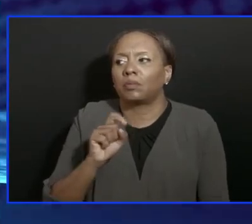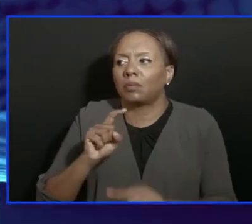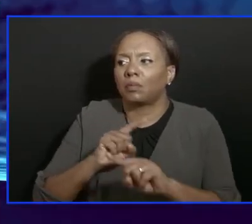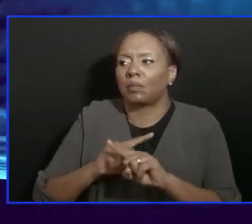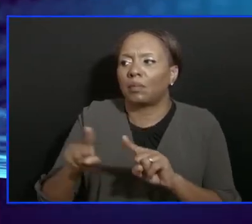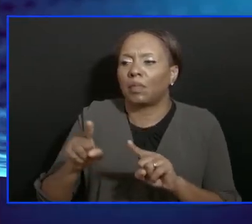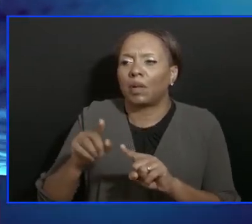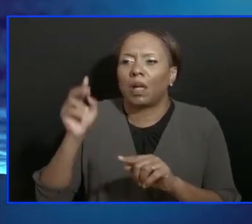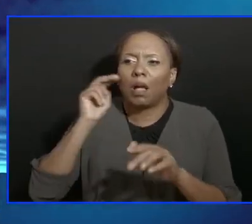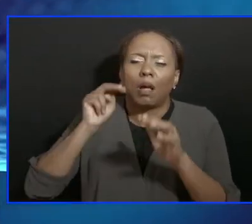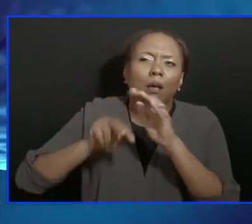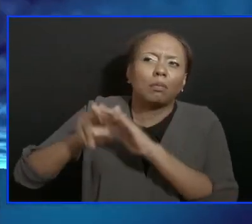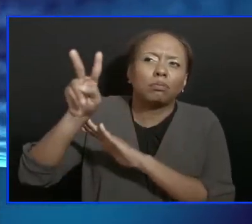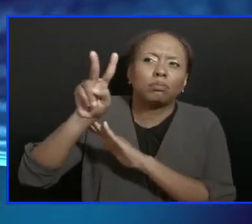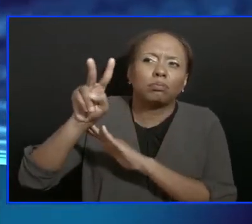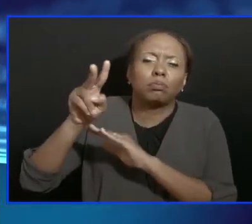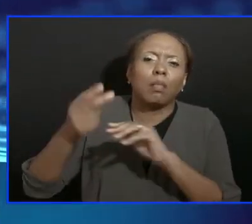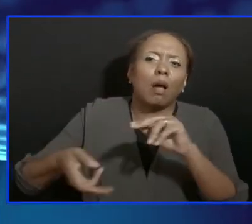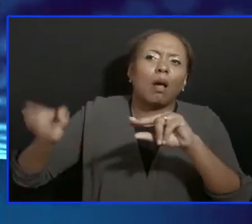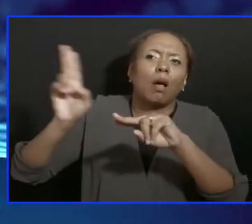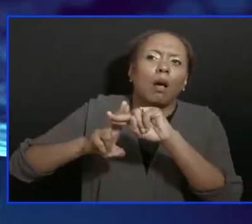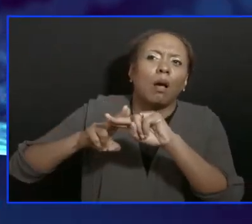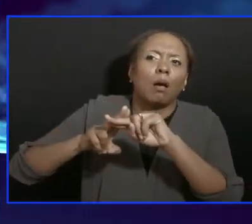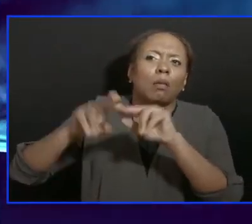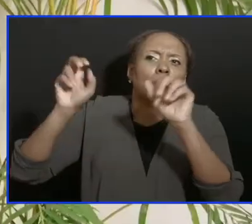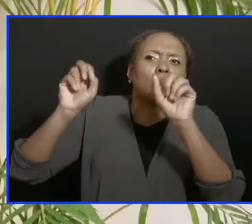then, like, we expect to see a drop off.